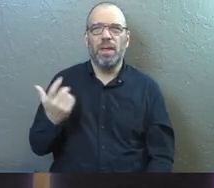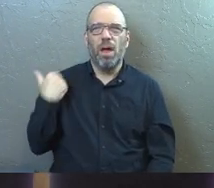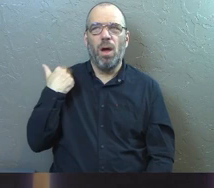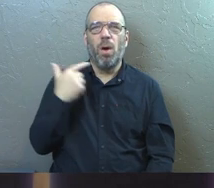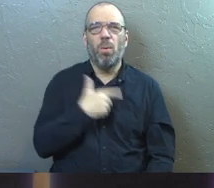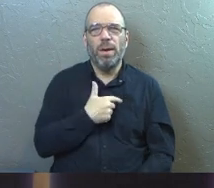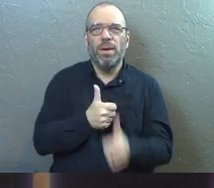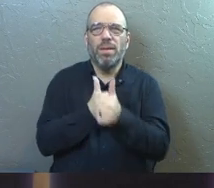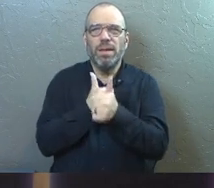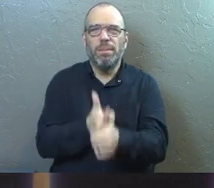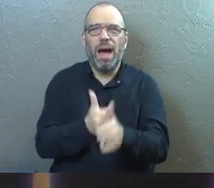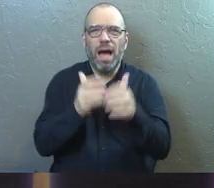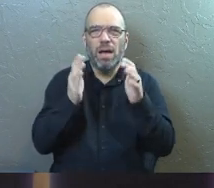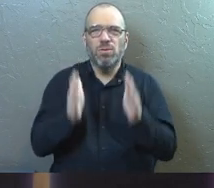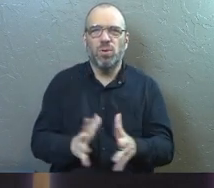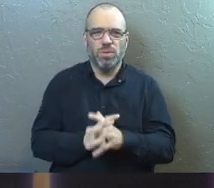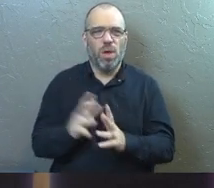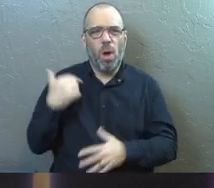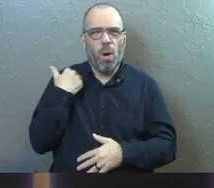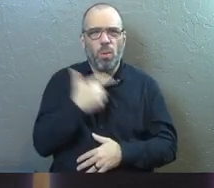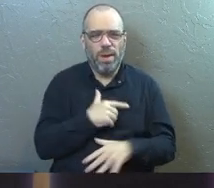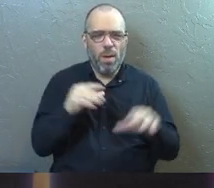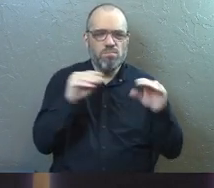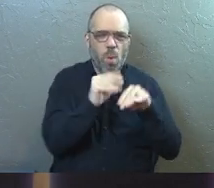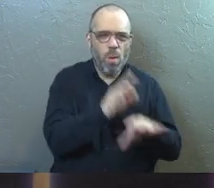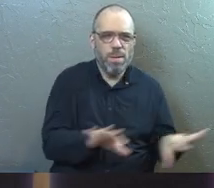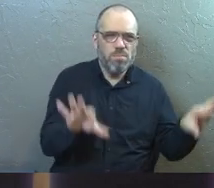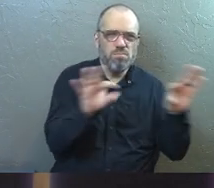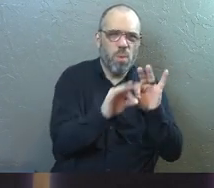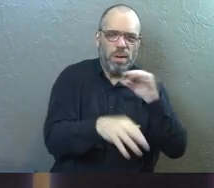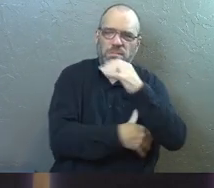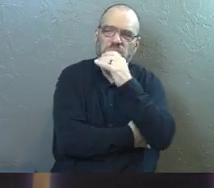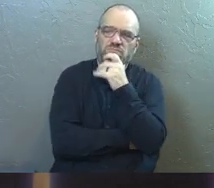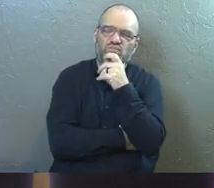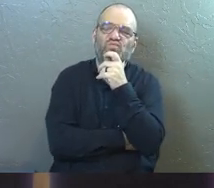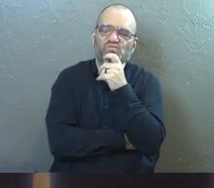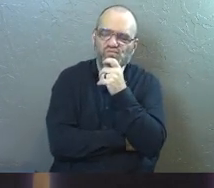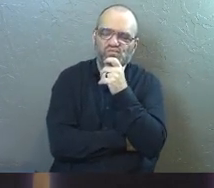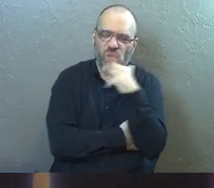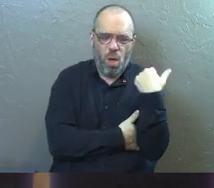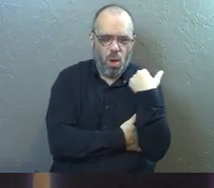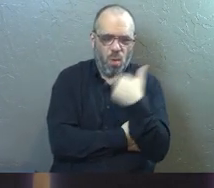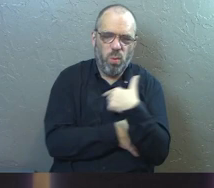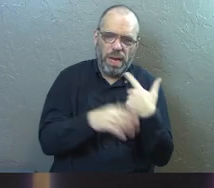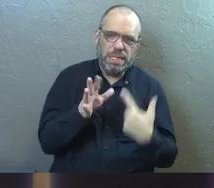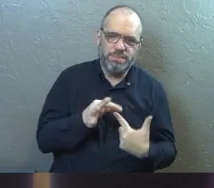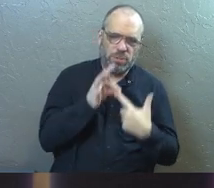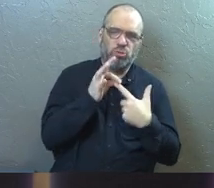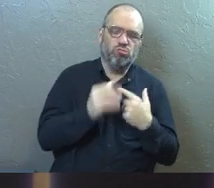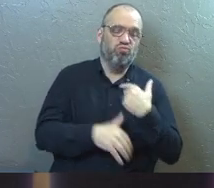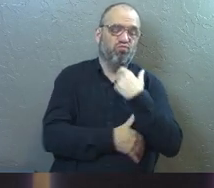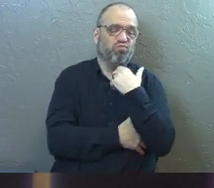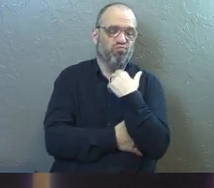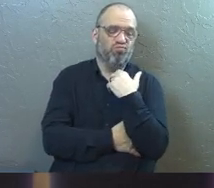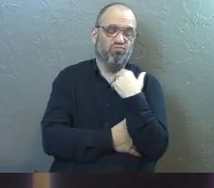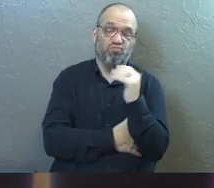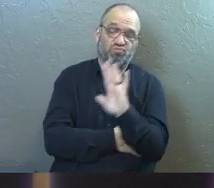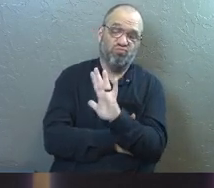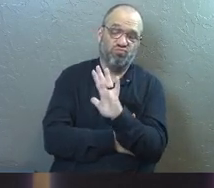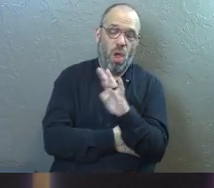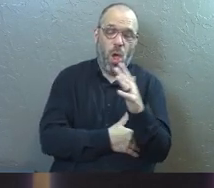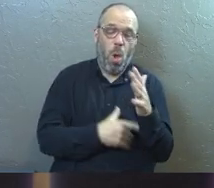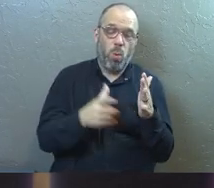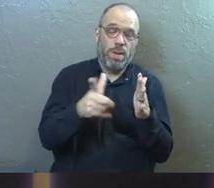we're the apostles. We've got more important things to do. We're special, right? We're